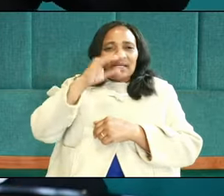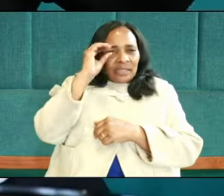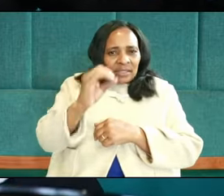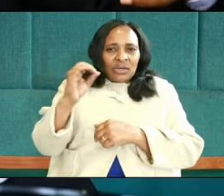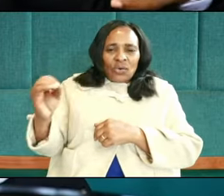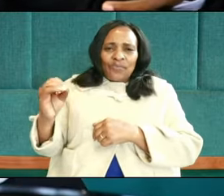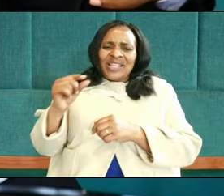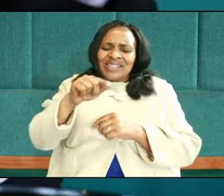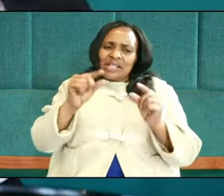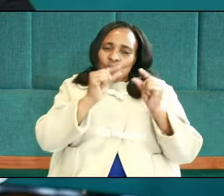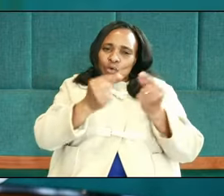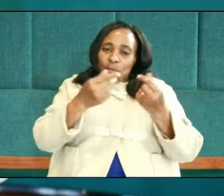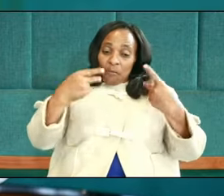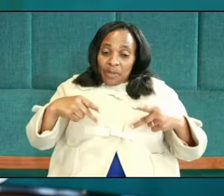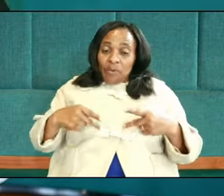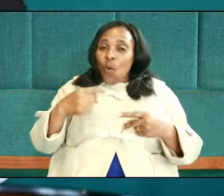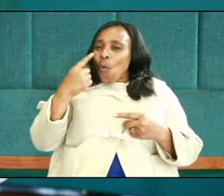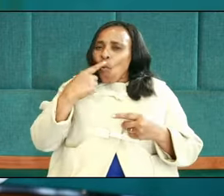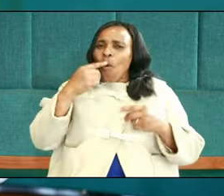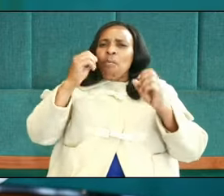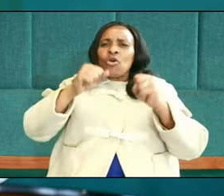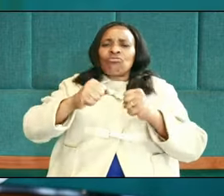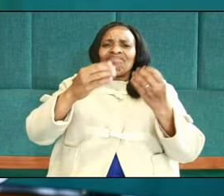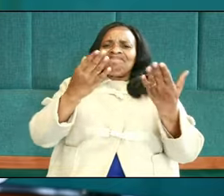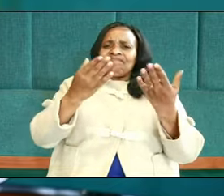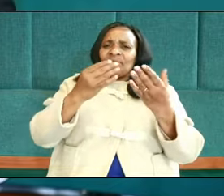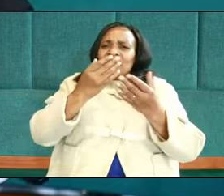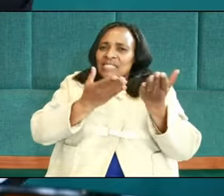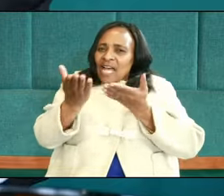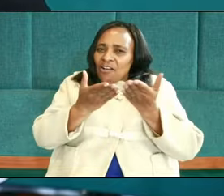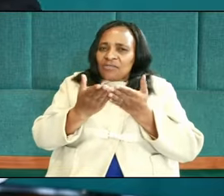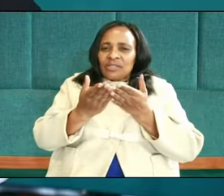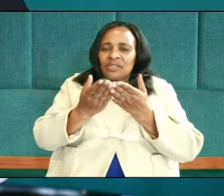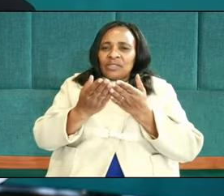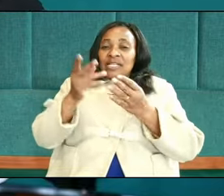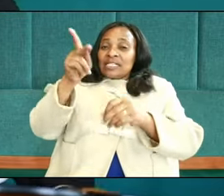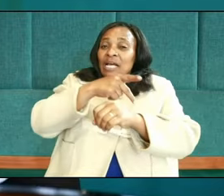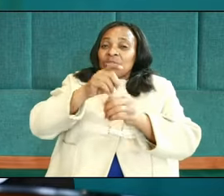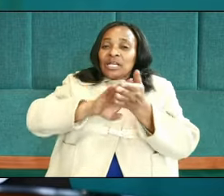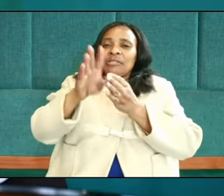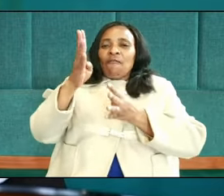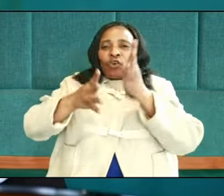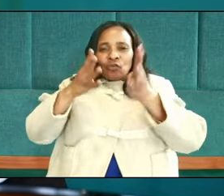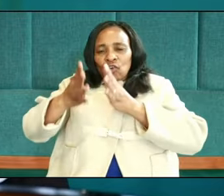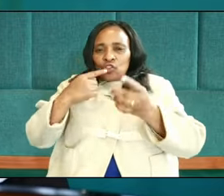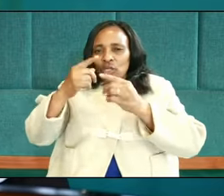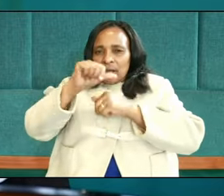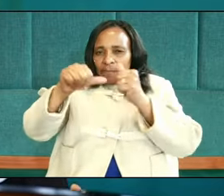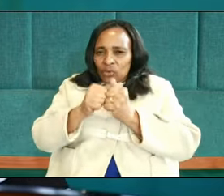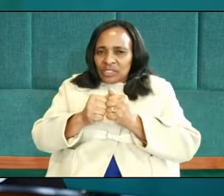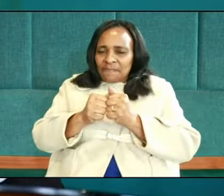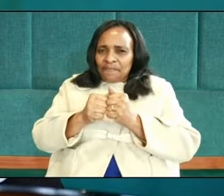that is the group of people who, or to whom this psalm, Psalm 44, is attributed. The